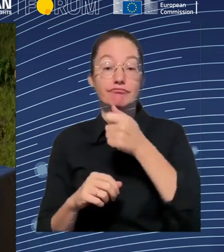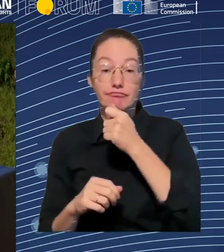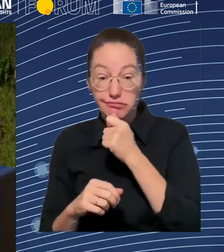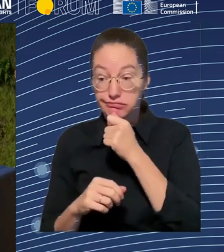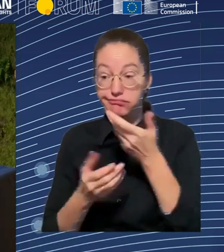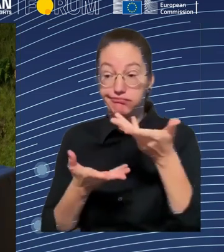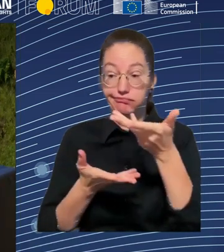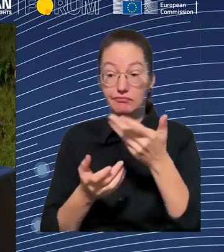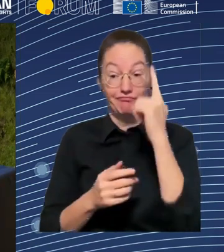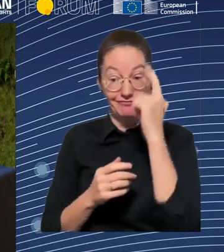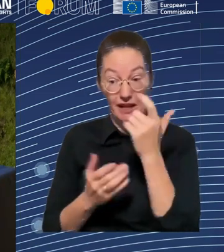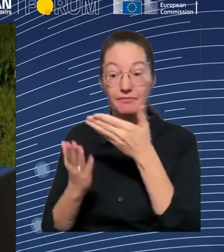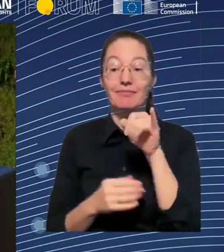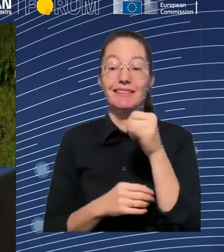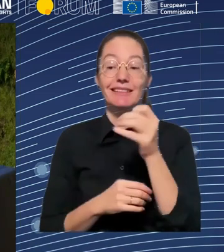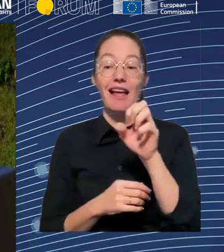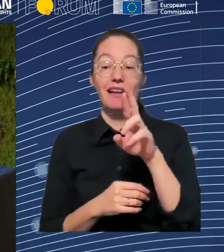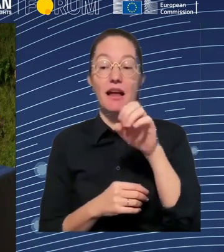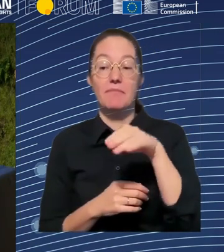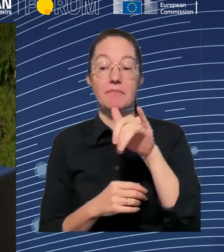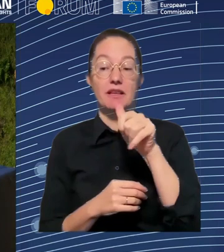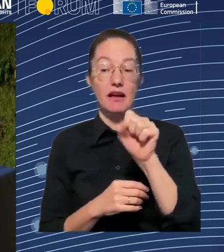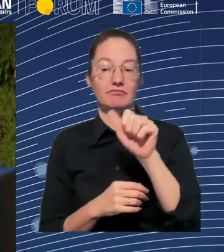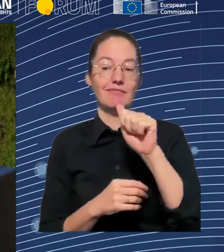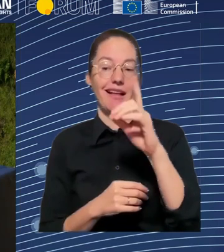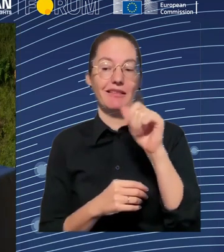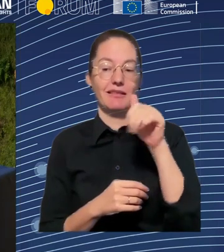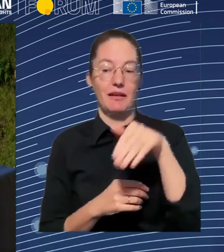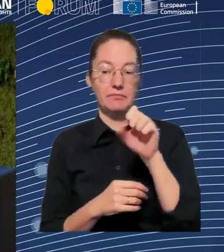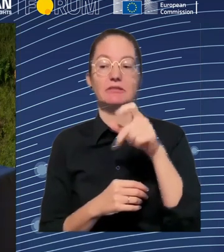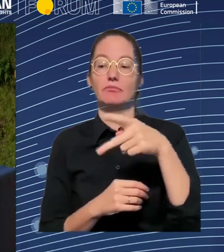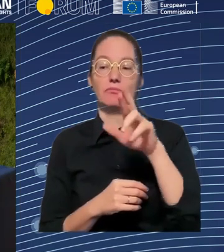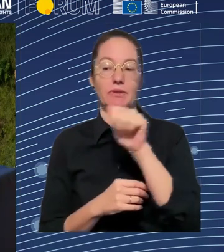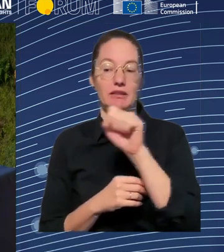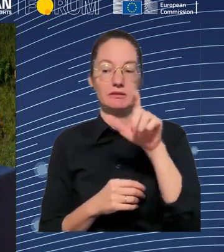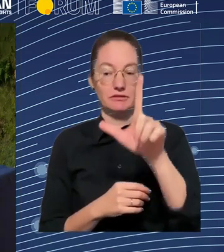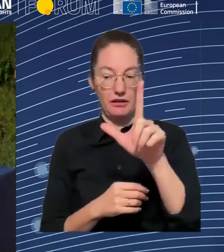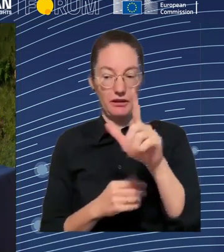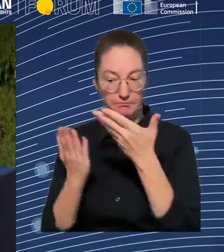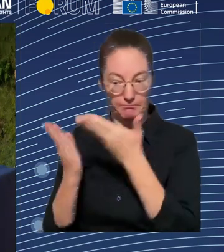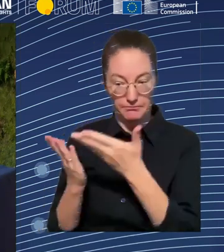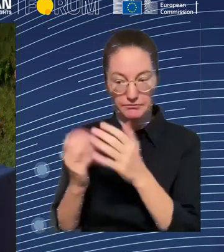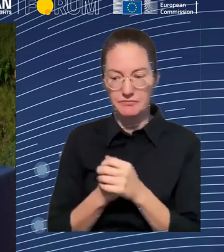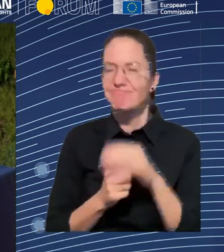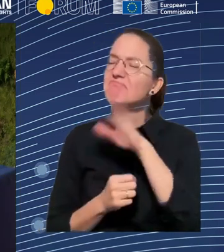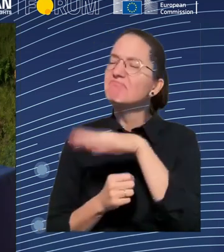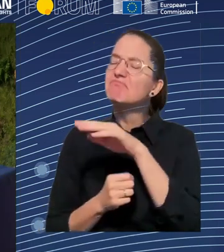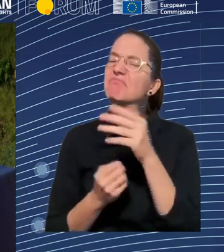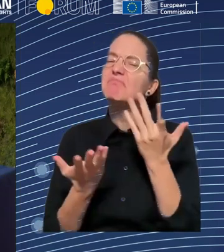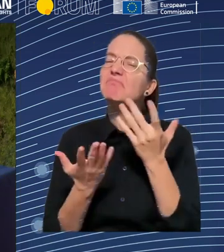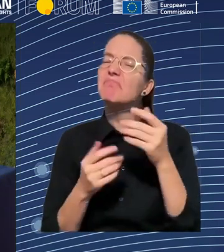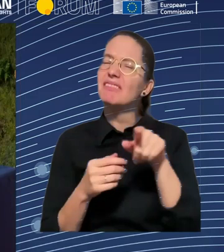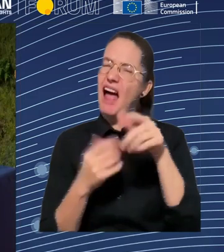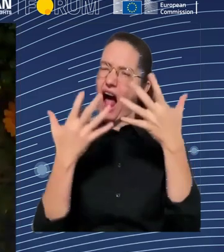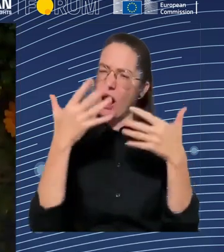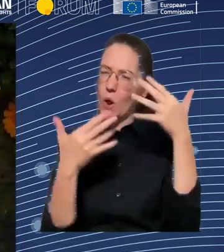Can you give us some illustration of what this is all about? Flo, it's yours. Thank you for the kind introduction and the invitation to